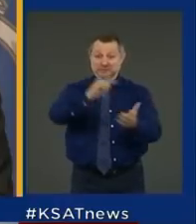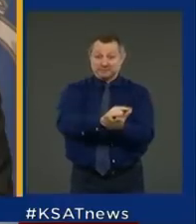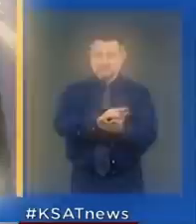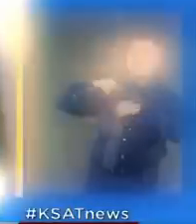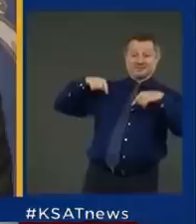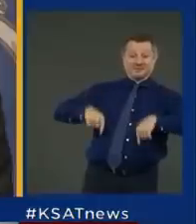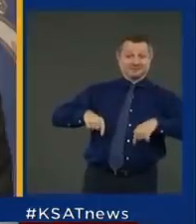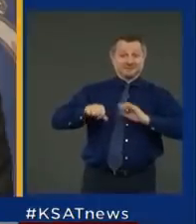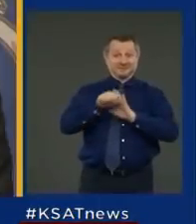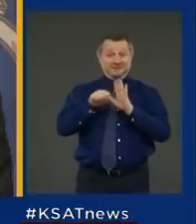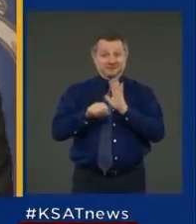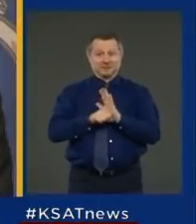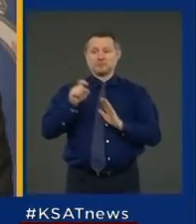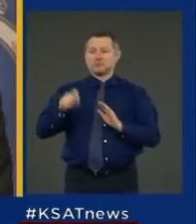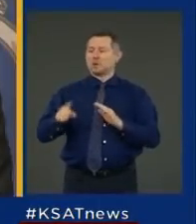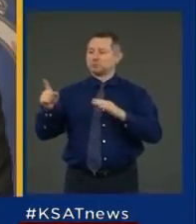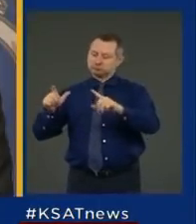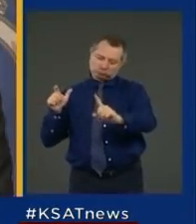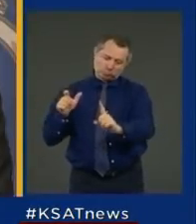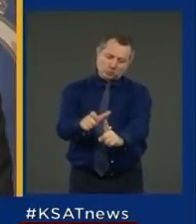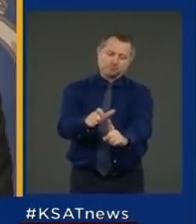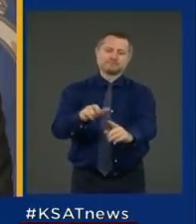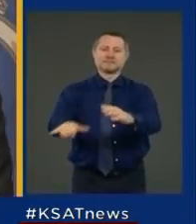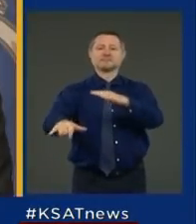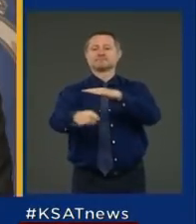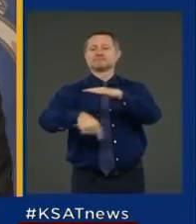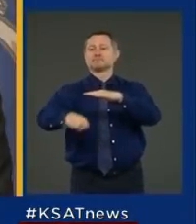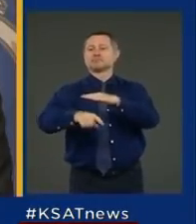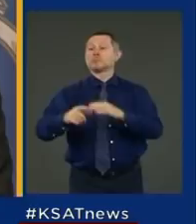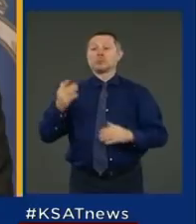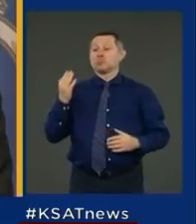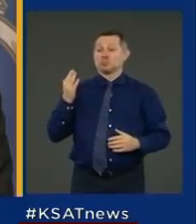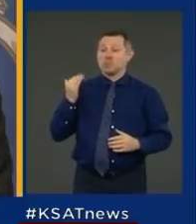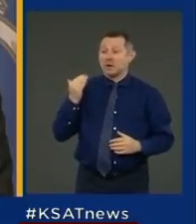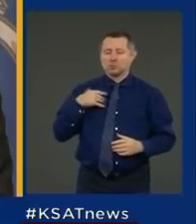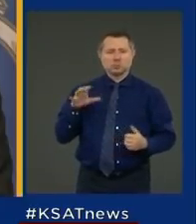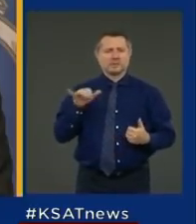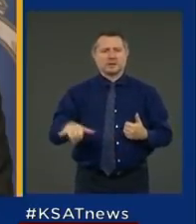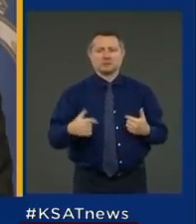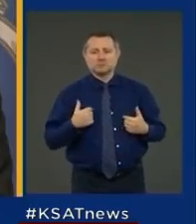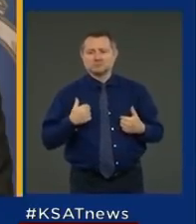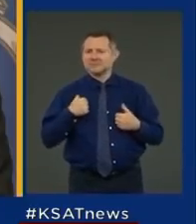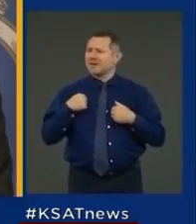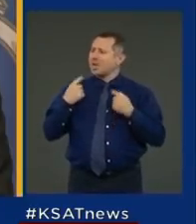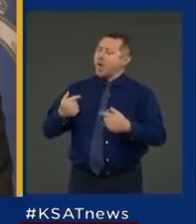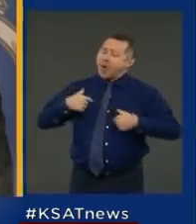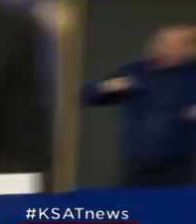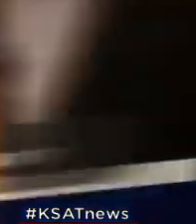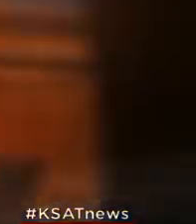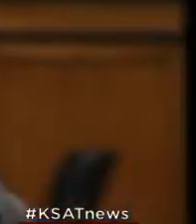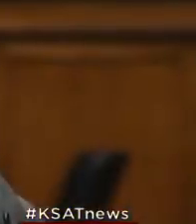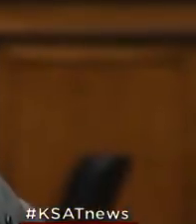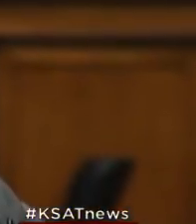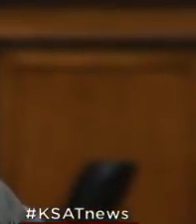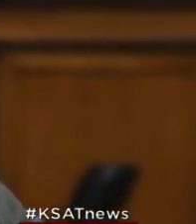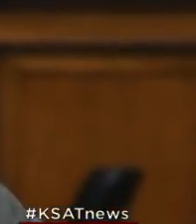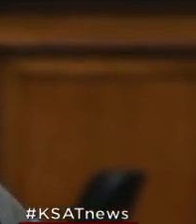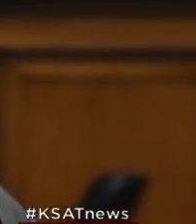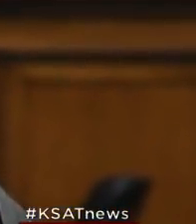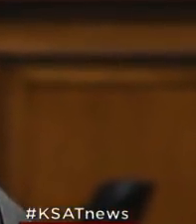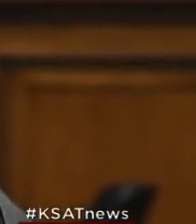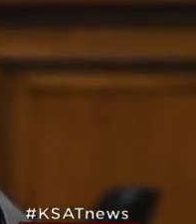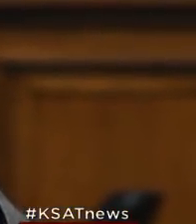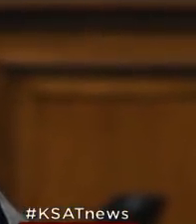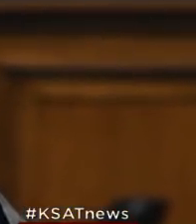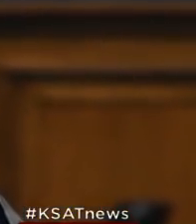14 days. It's only for the simple reason that we worked very hard to get the viral transmission rate down. Dr. Anthony